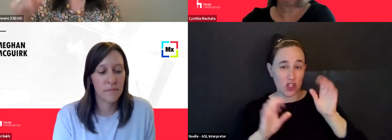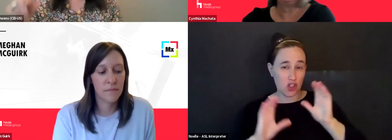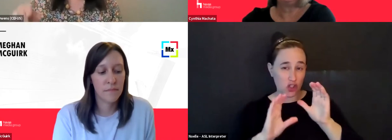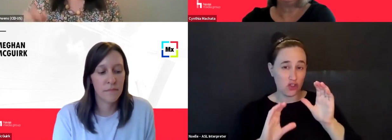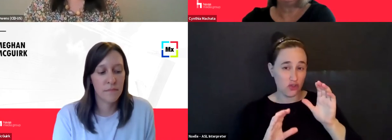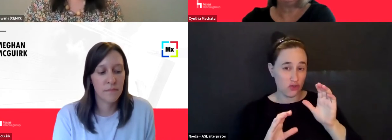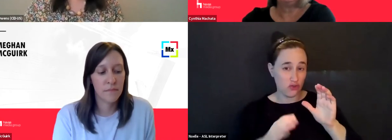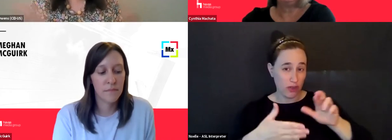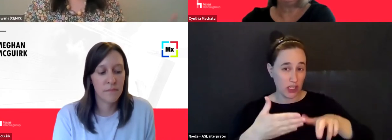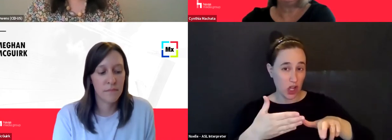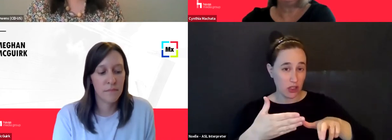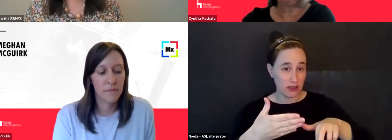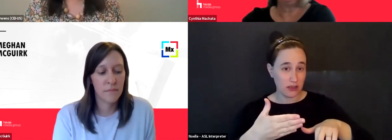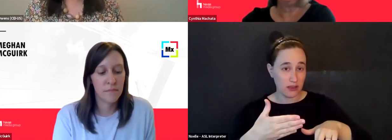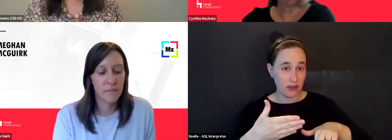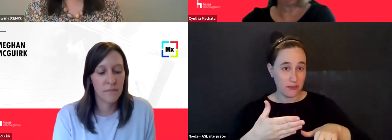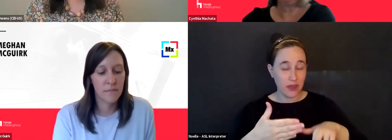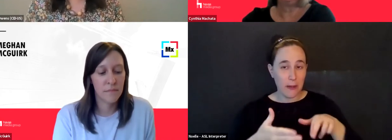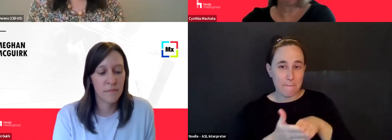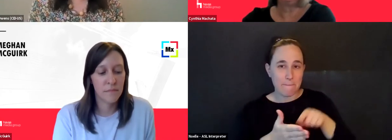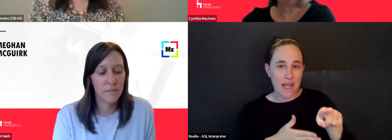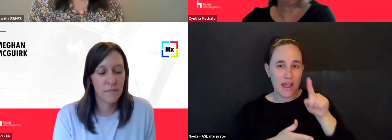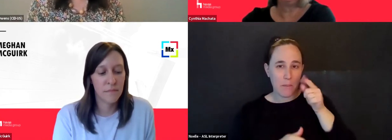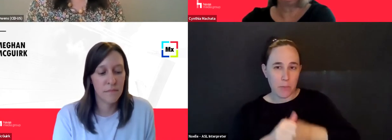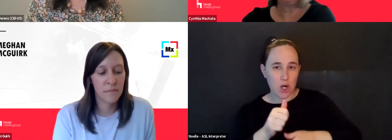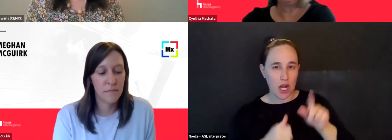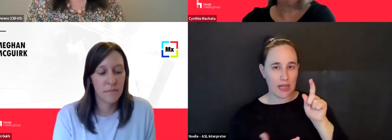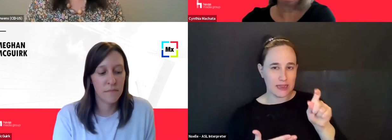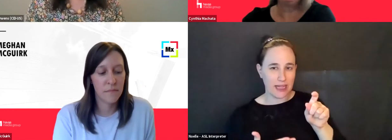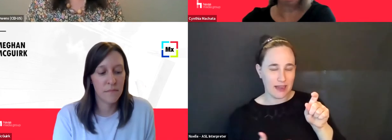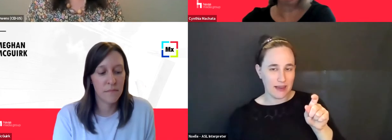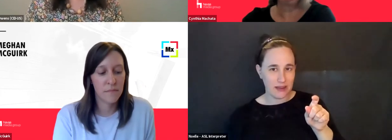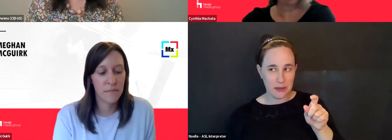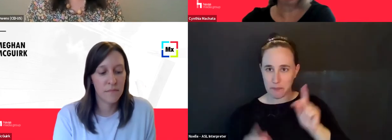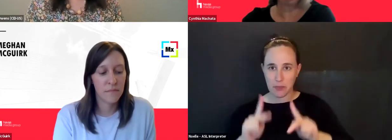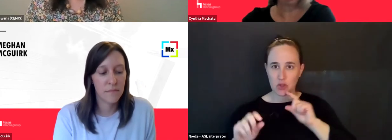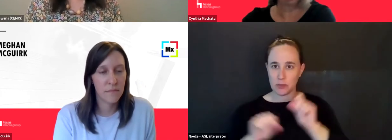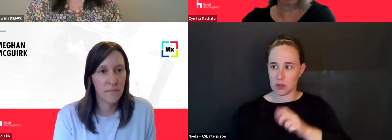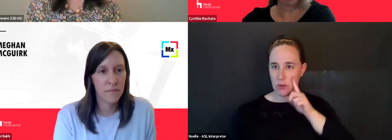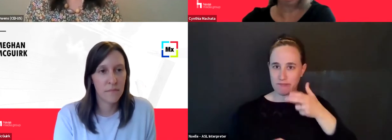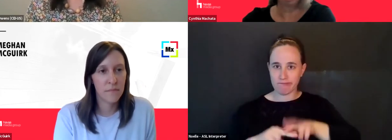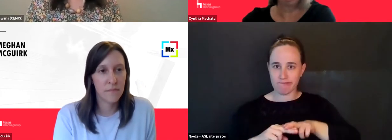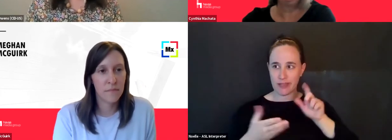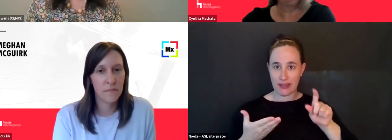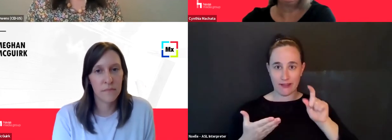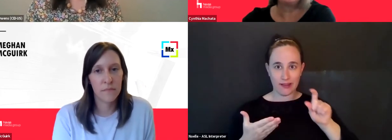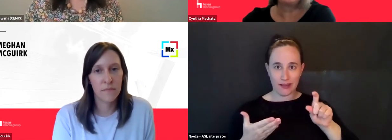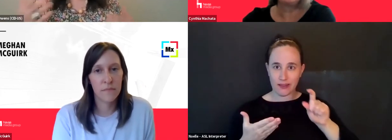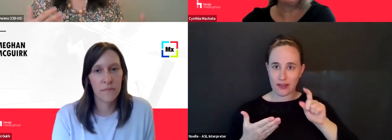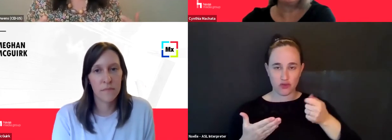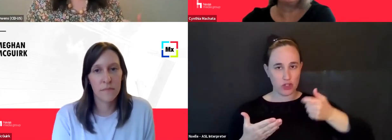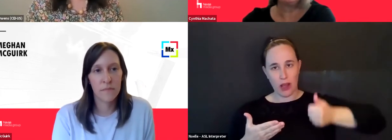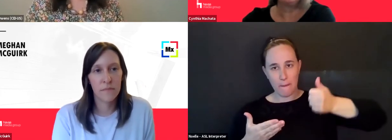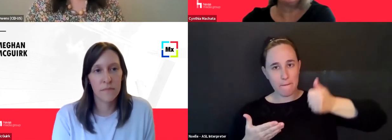simply because they were these paper click farms, uh, in places. Is that what you're talking about? The data